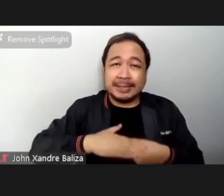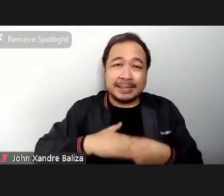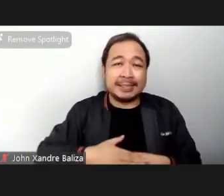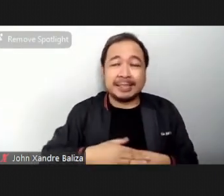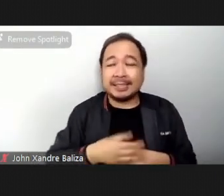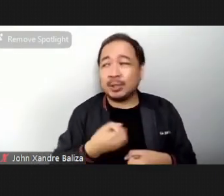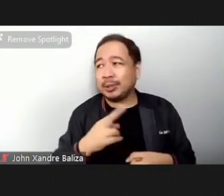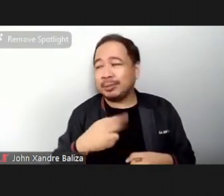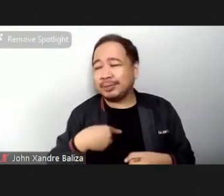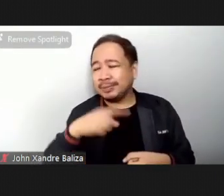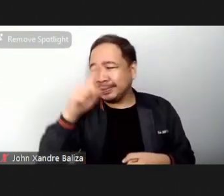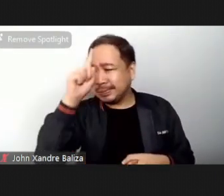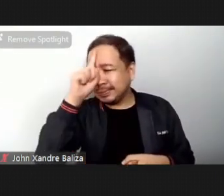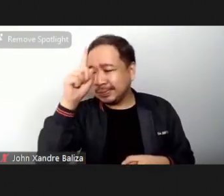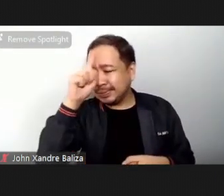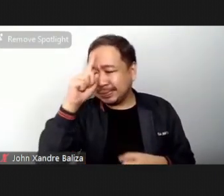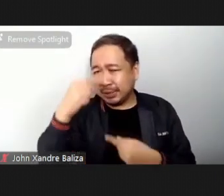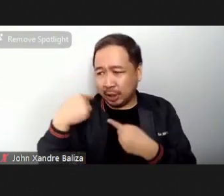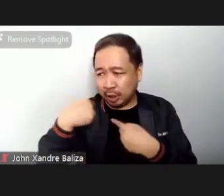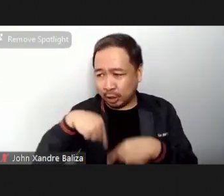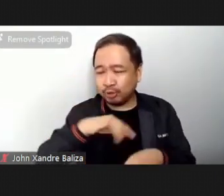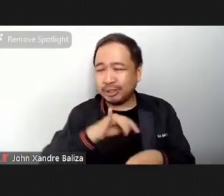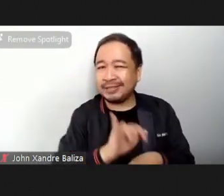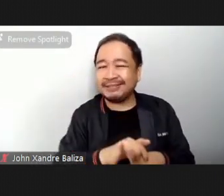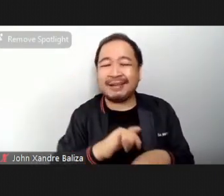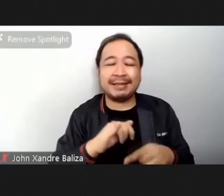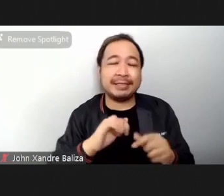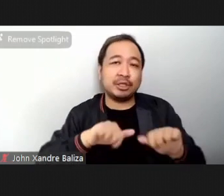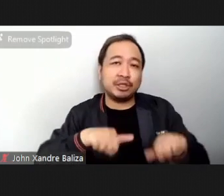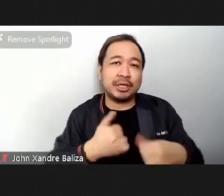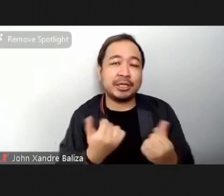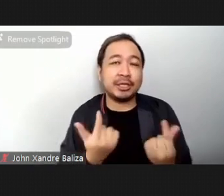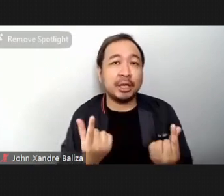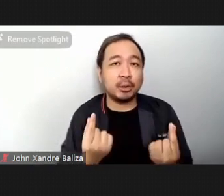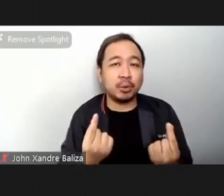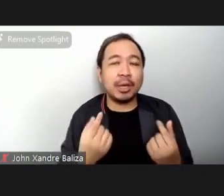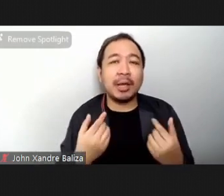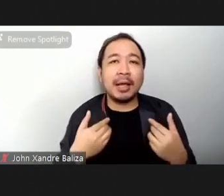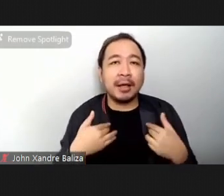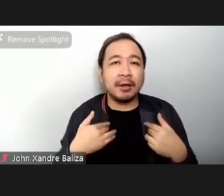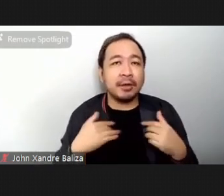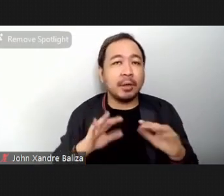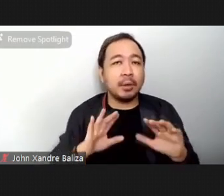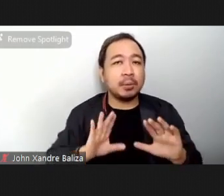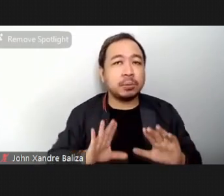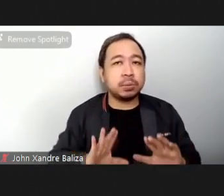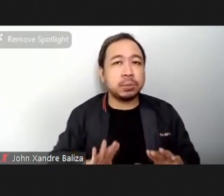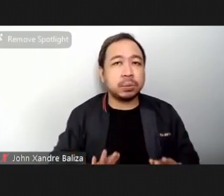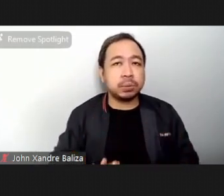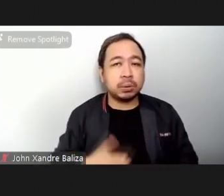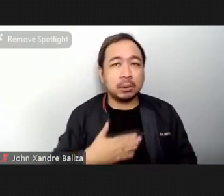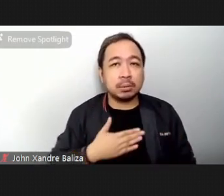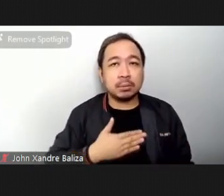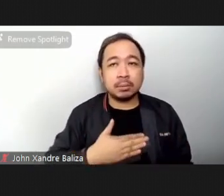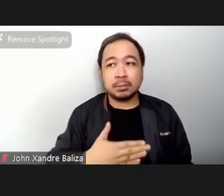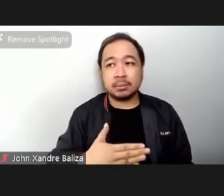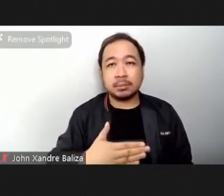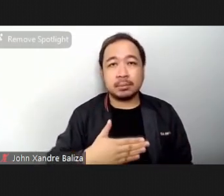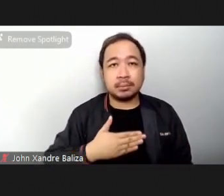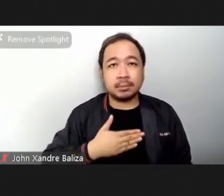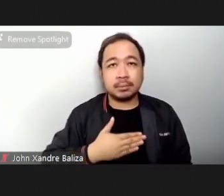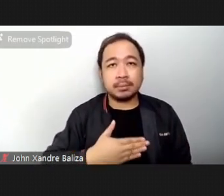na ko while in the situation Is to do the calming breaths Okay, so this is a very easy exercise